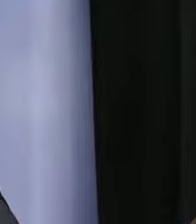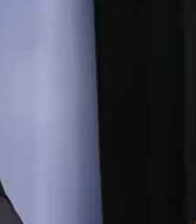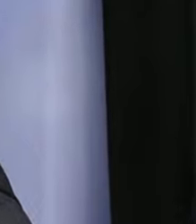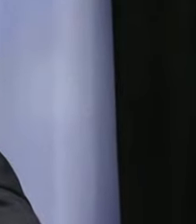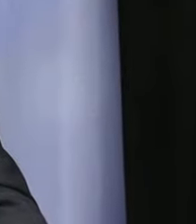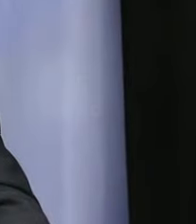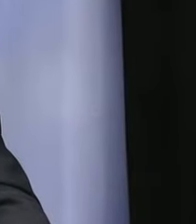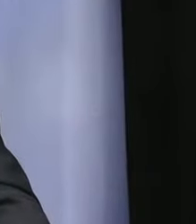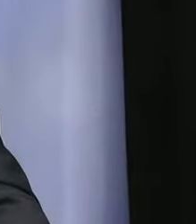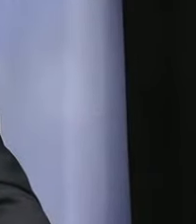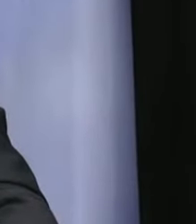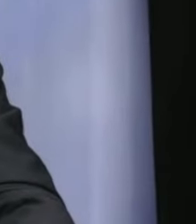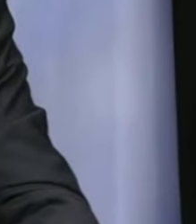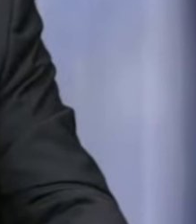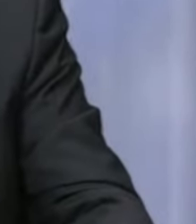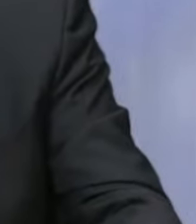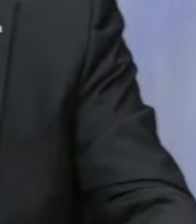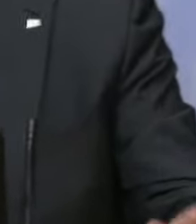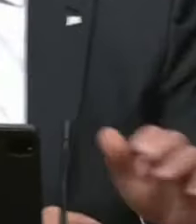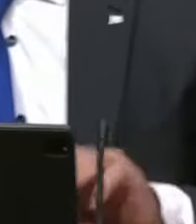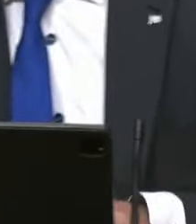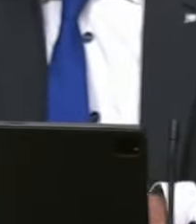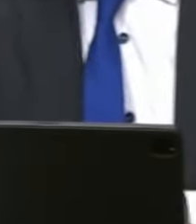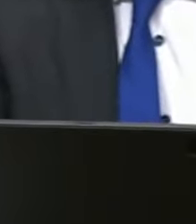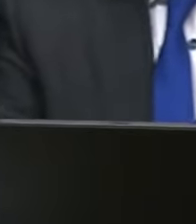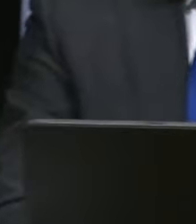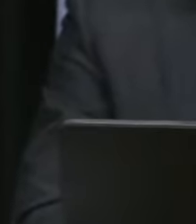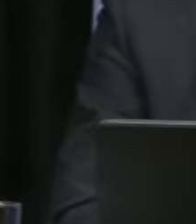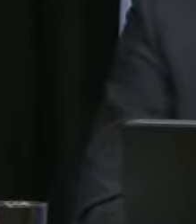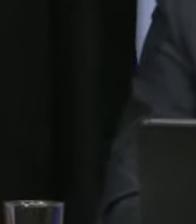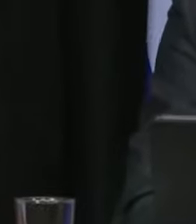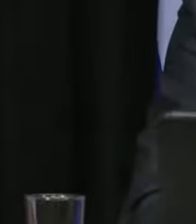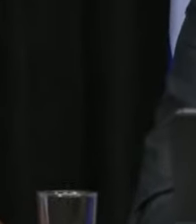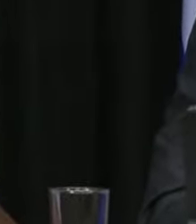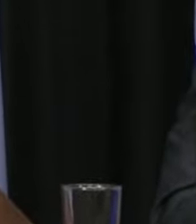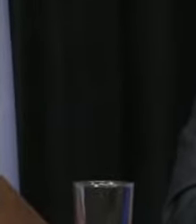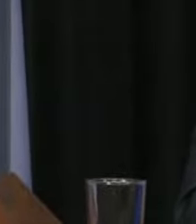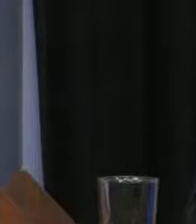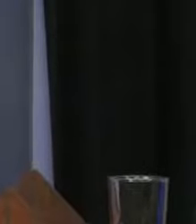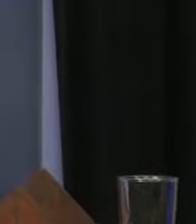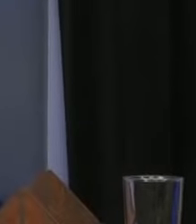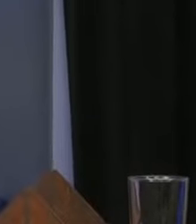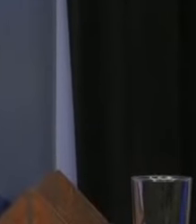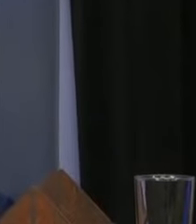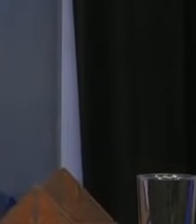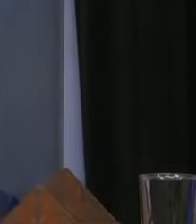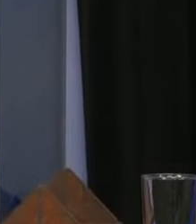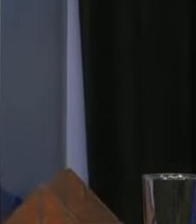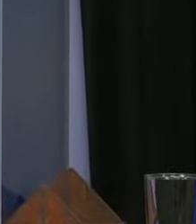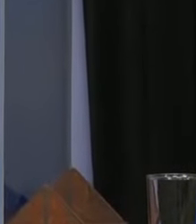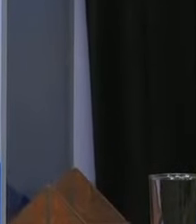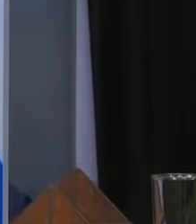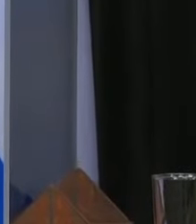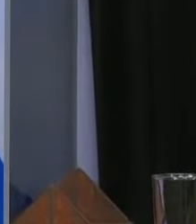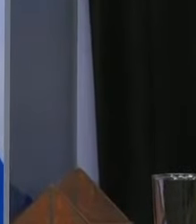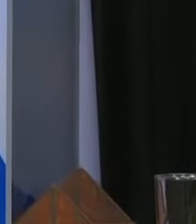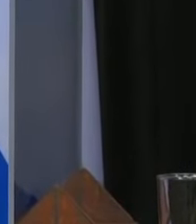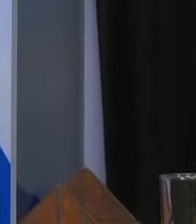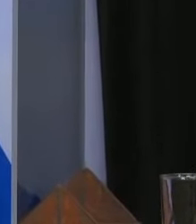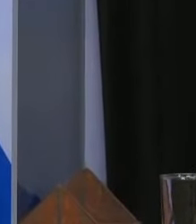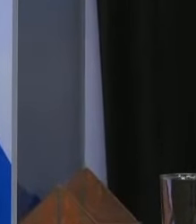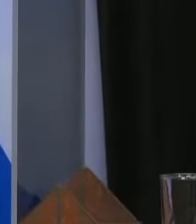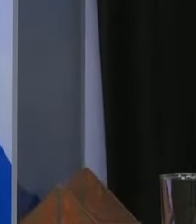No no go ahead. As it is I would say half a million cases that will add to the vaccine